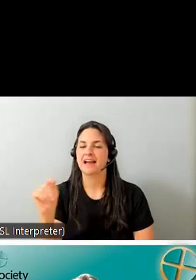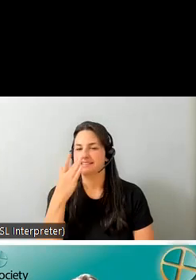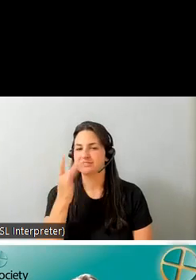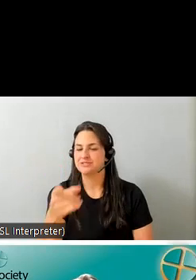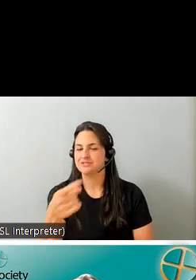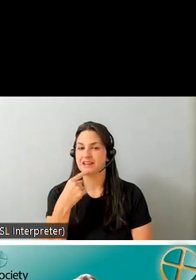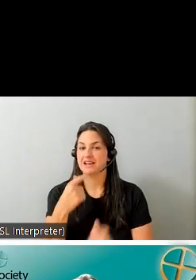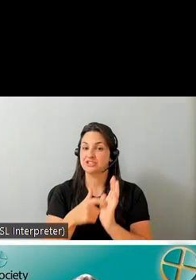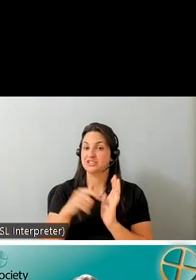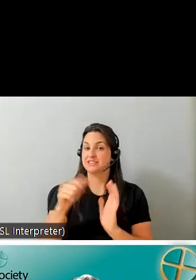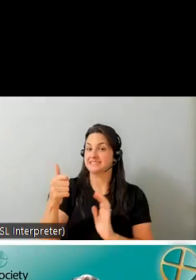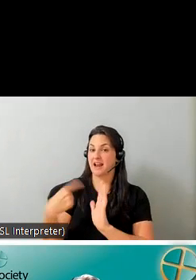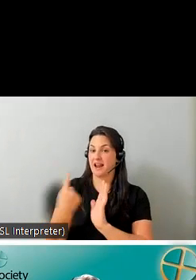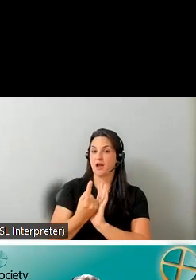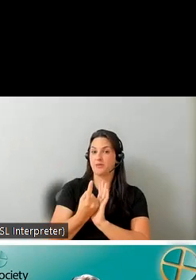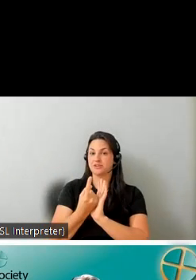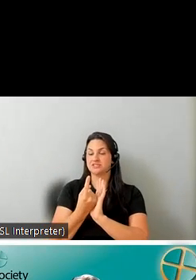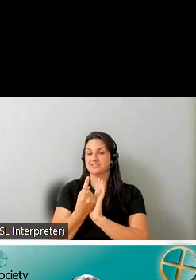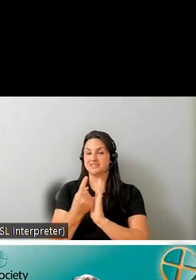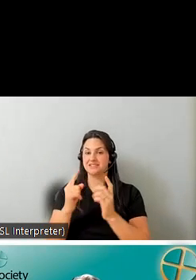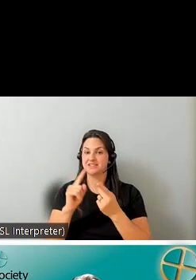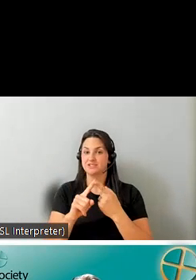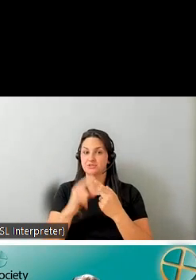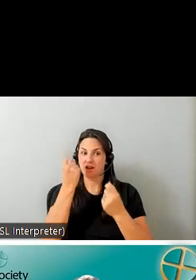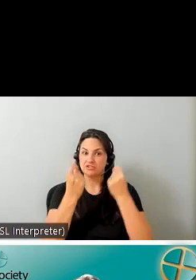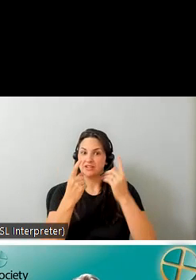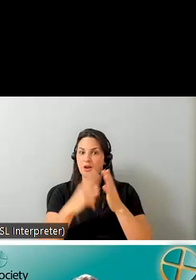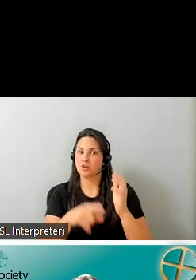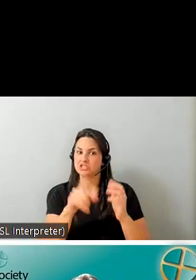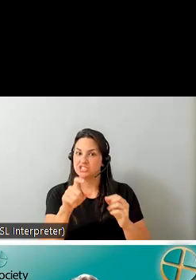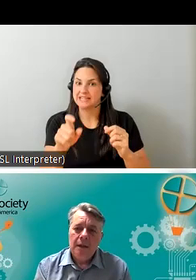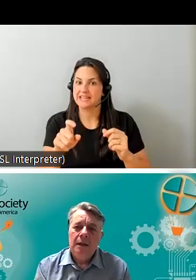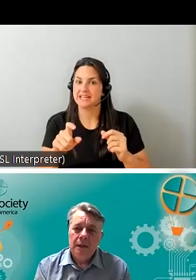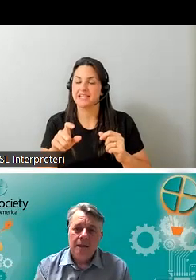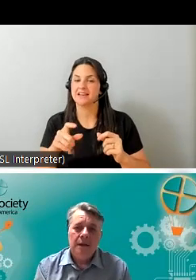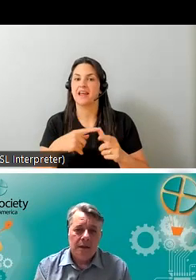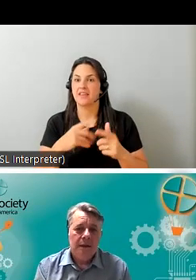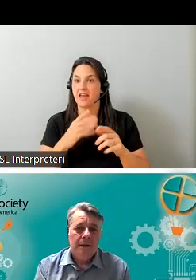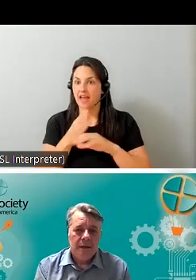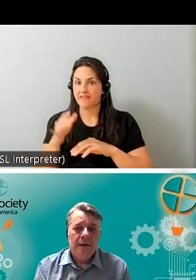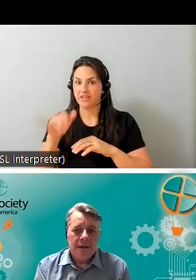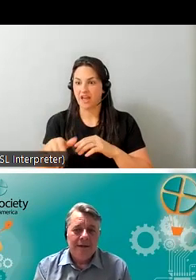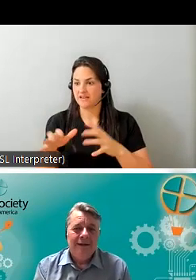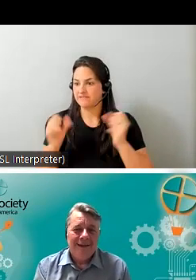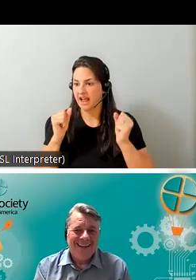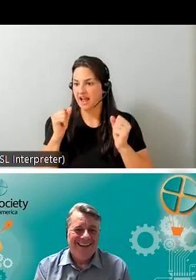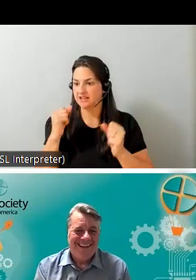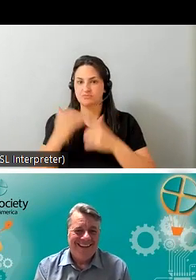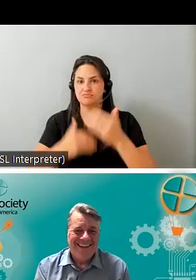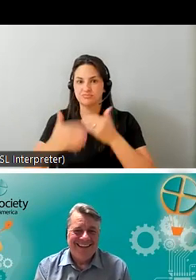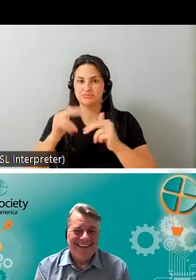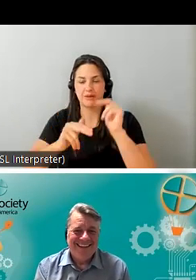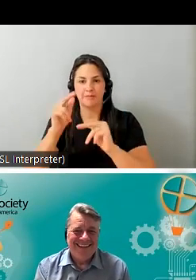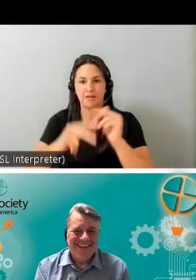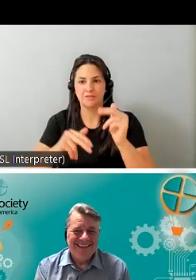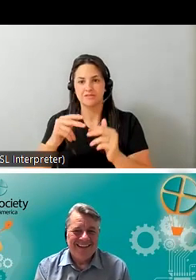mentioned how it took you 10 hours to uh kind of understand what she needs but then it took you quite fast to actually build the product so and